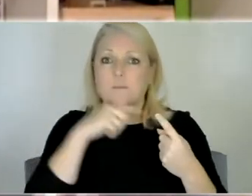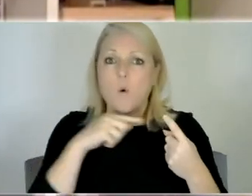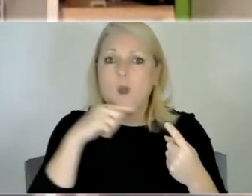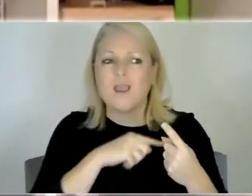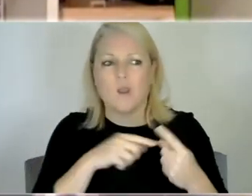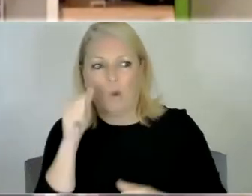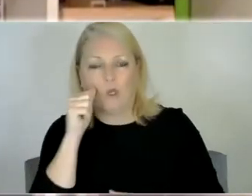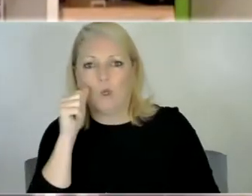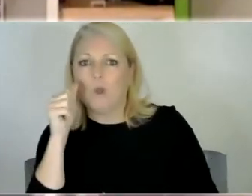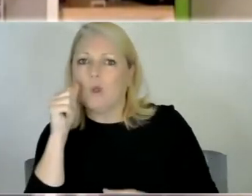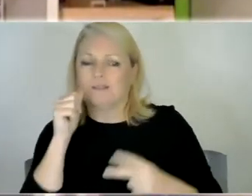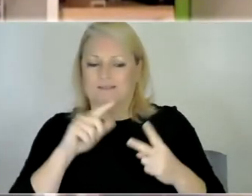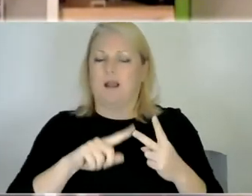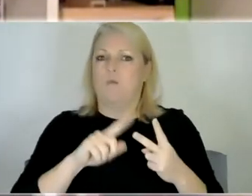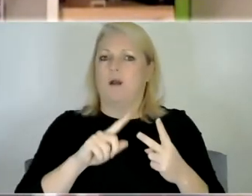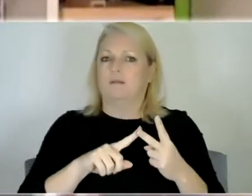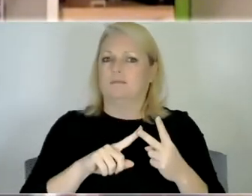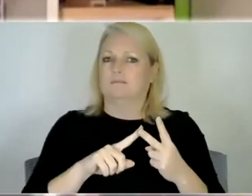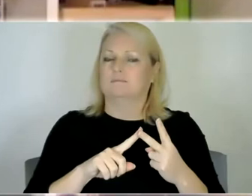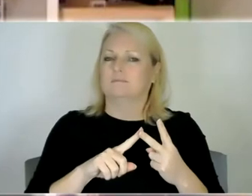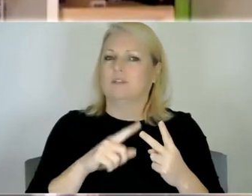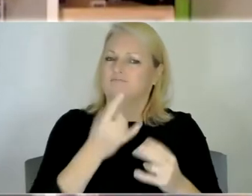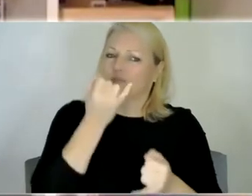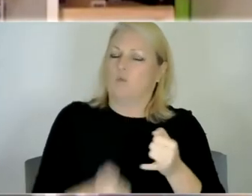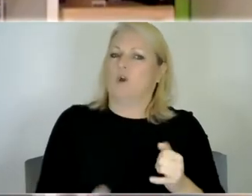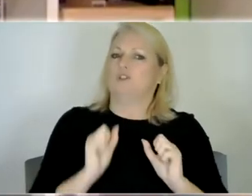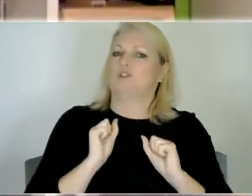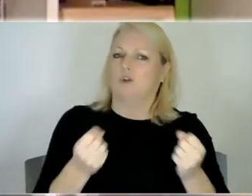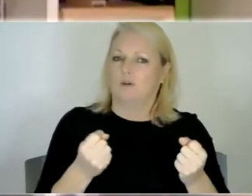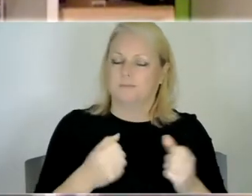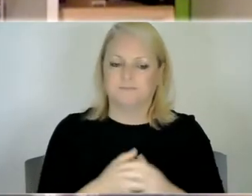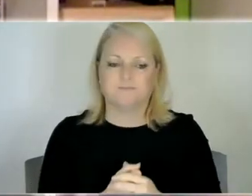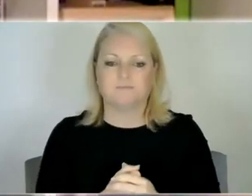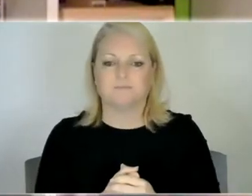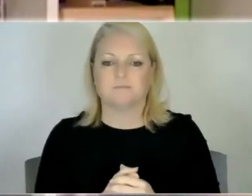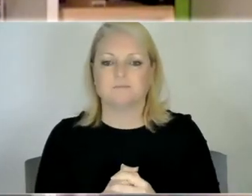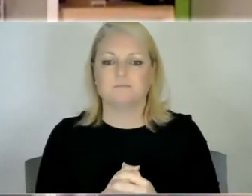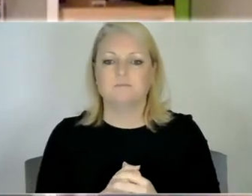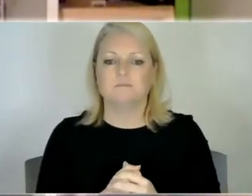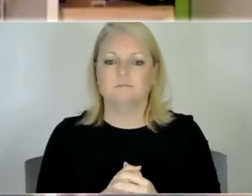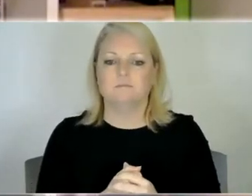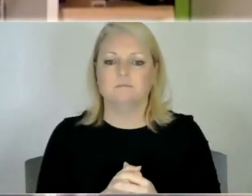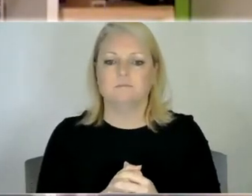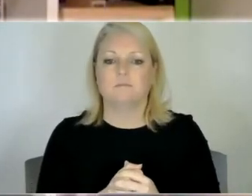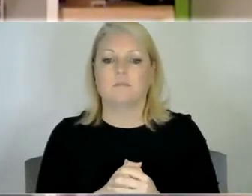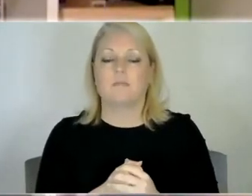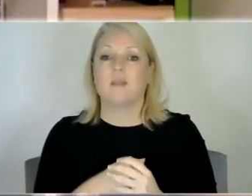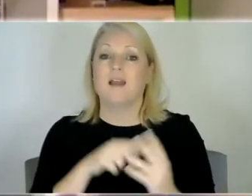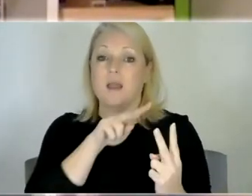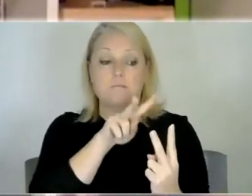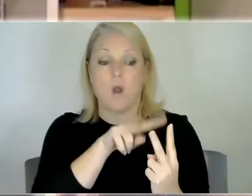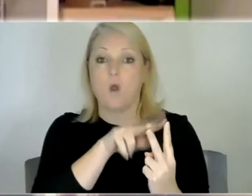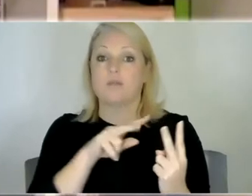so so yeah so by the time they were both like